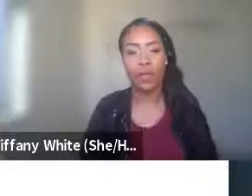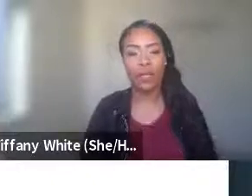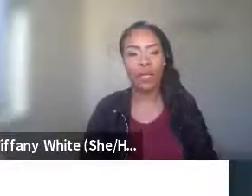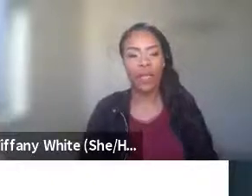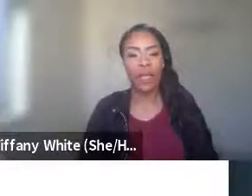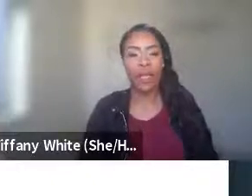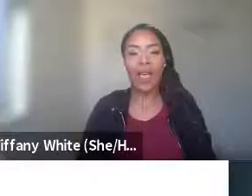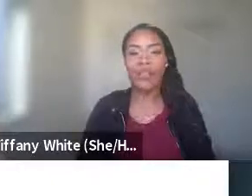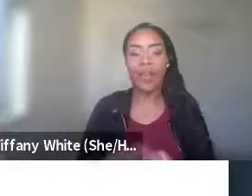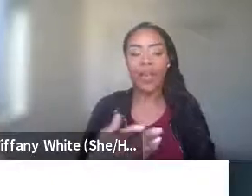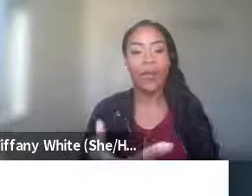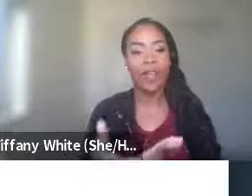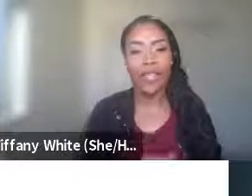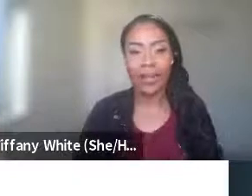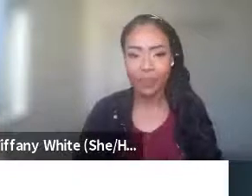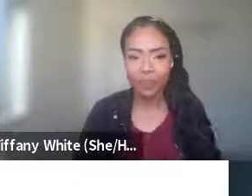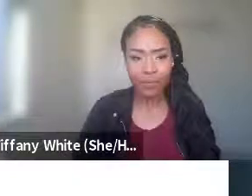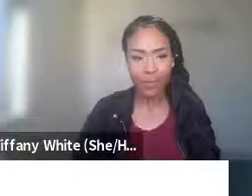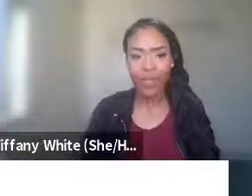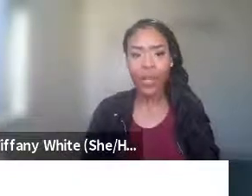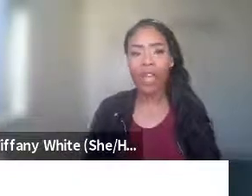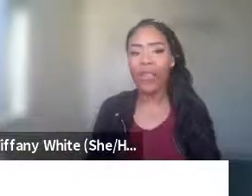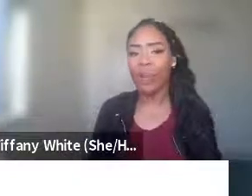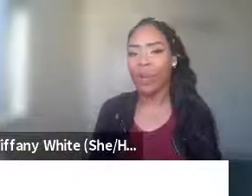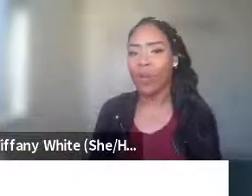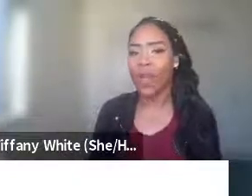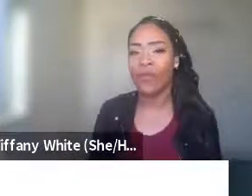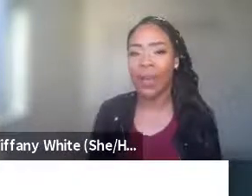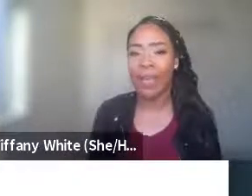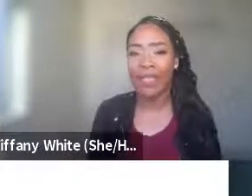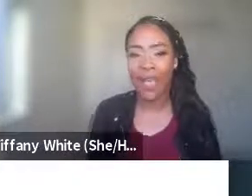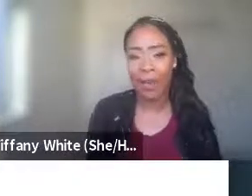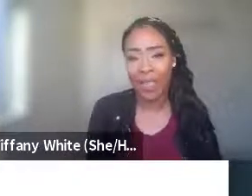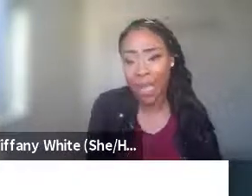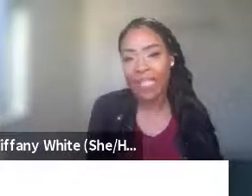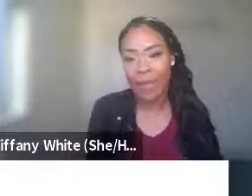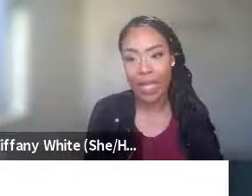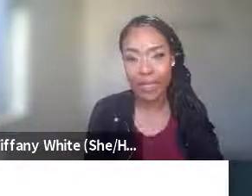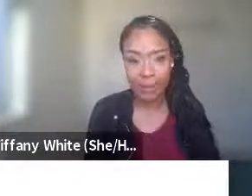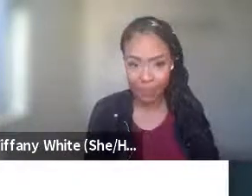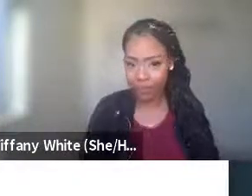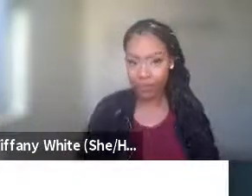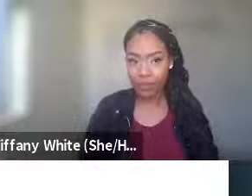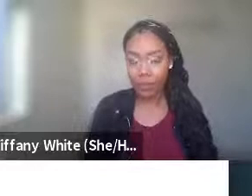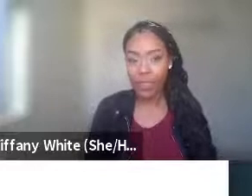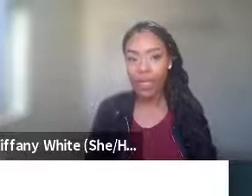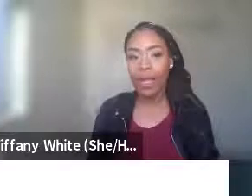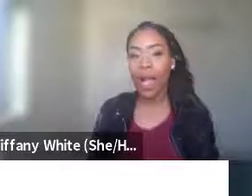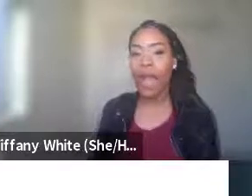15 year olds. So a couple have said, you know, I feel like people are waiting for me to mess up. It makes me mess up.